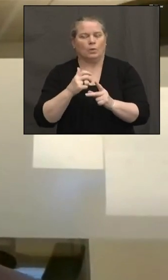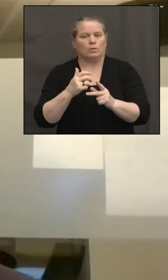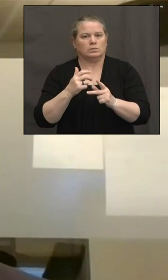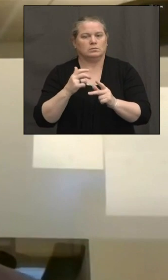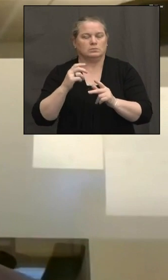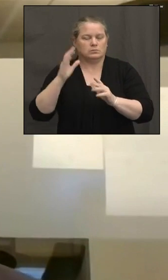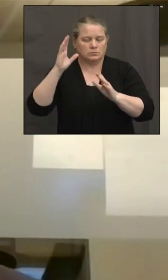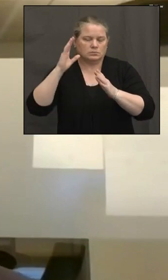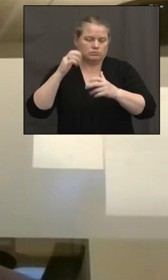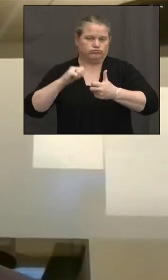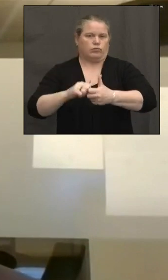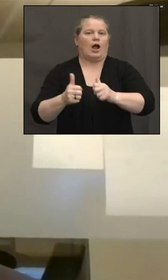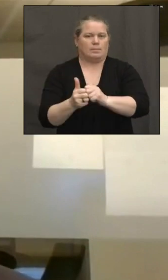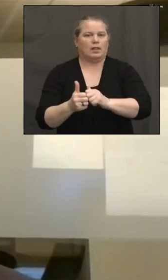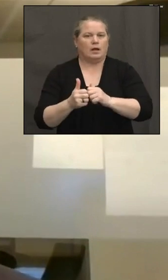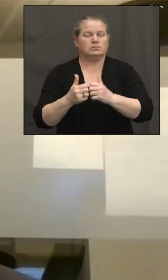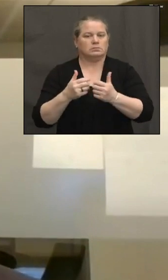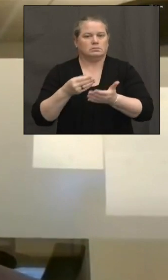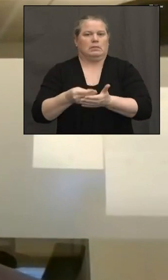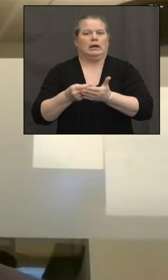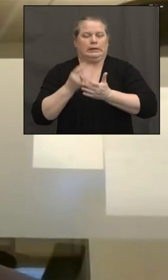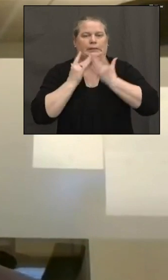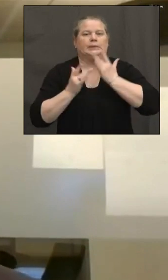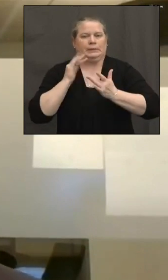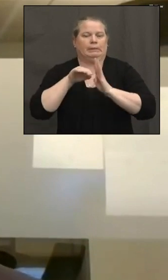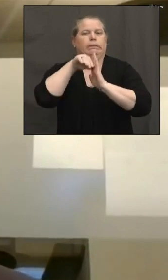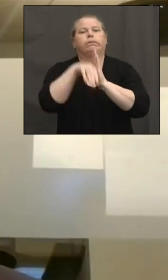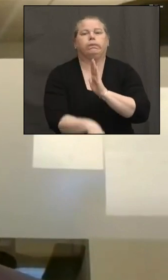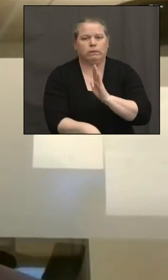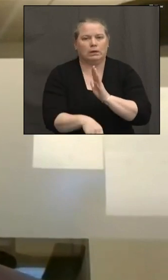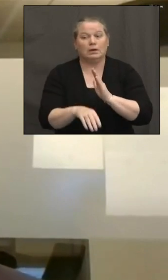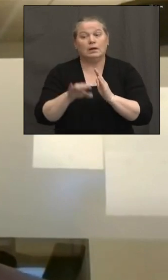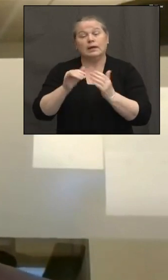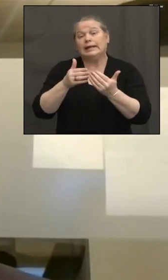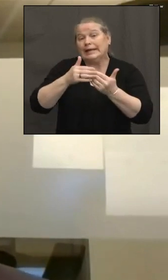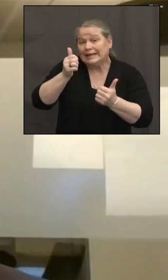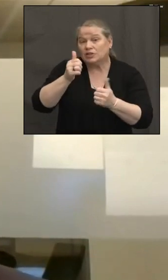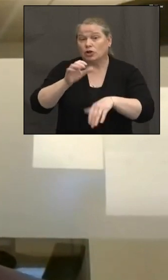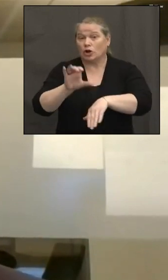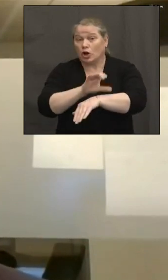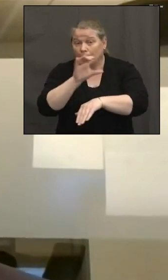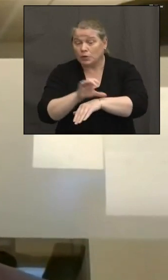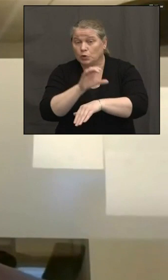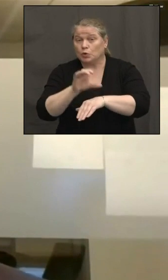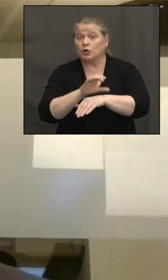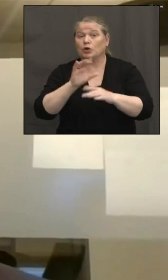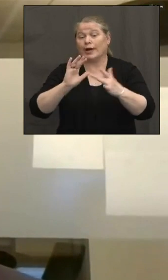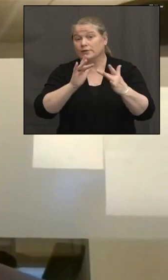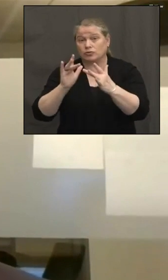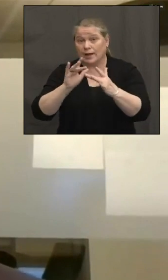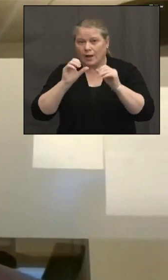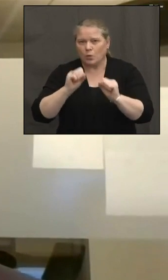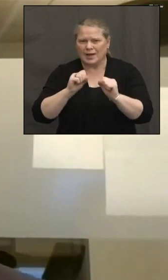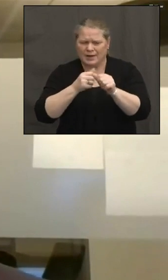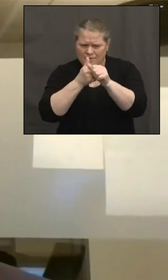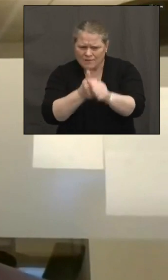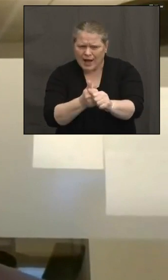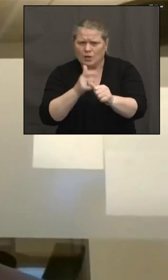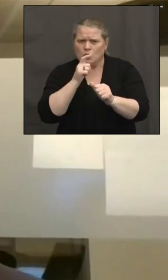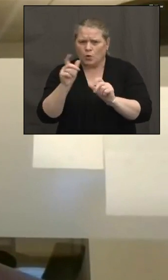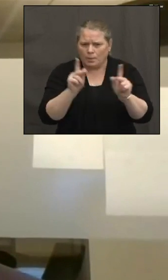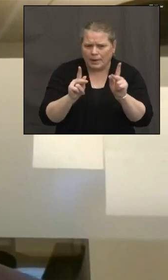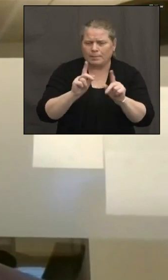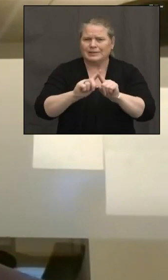that in a digital landscape than it is in an all-cash business. We'll know our customers better, we'll have a better sense of